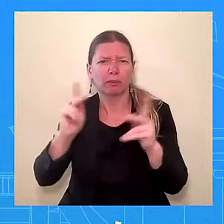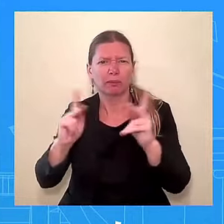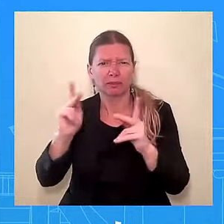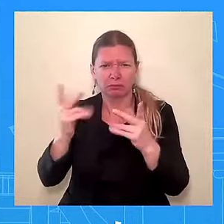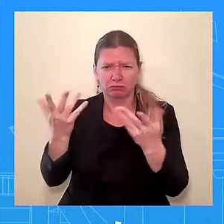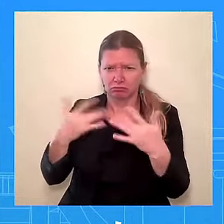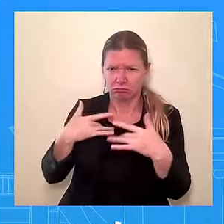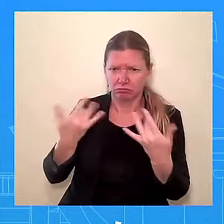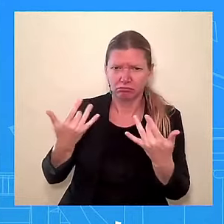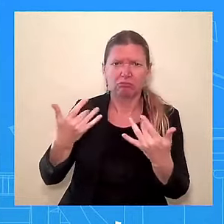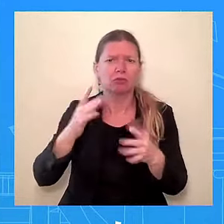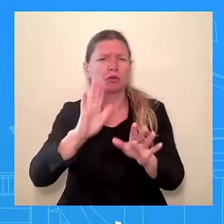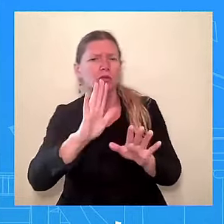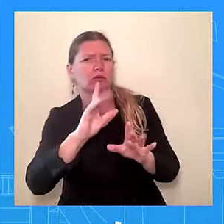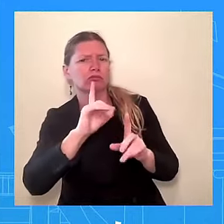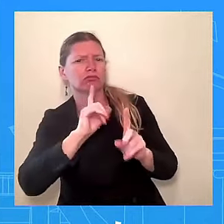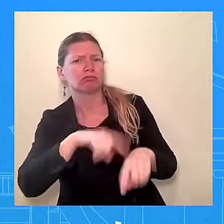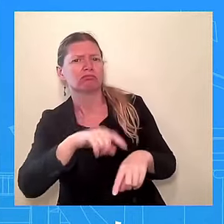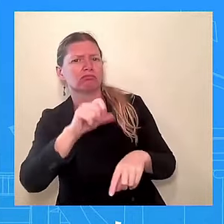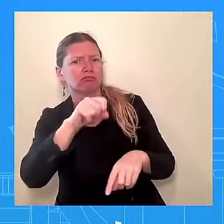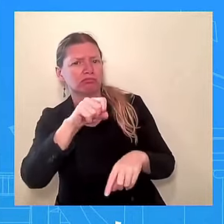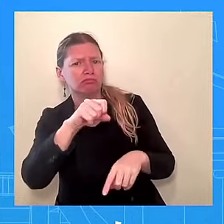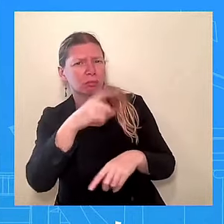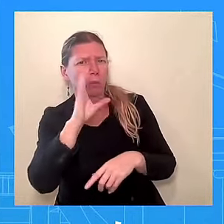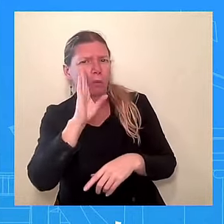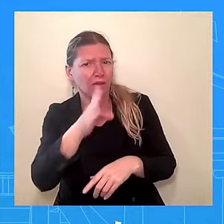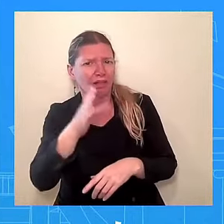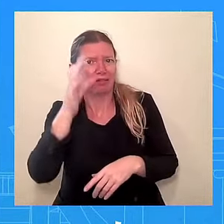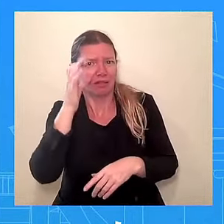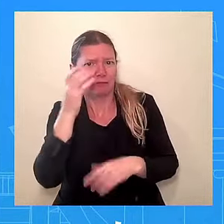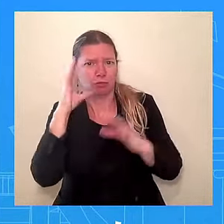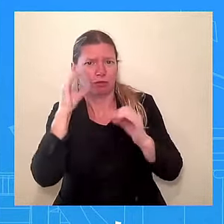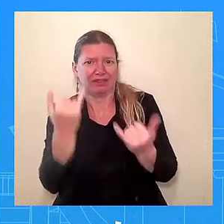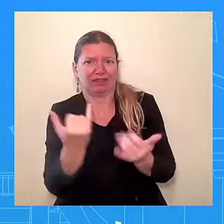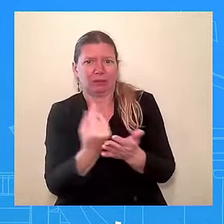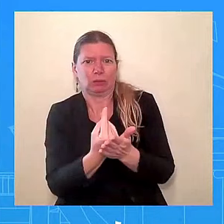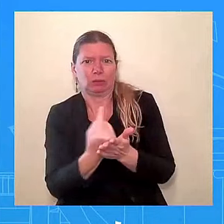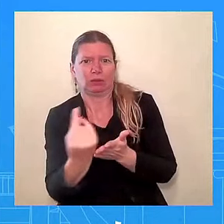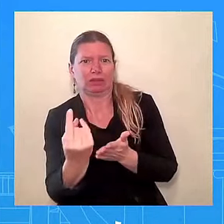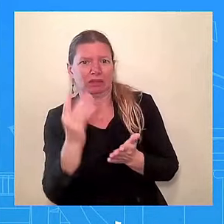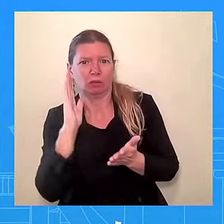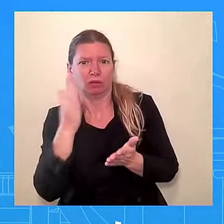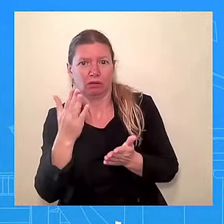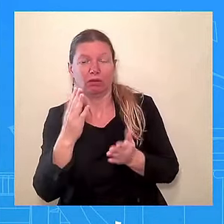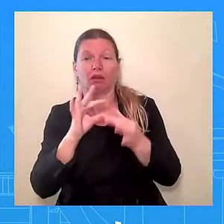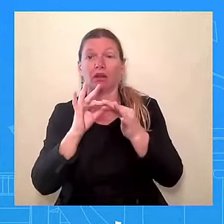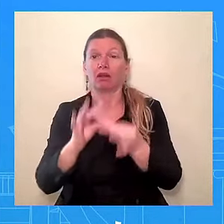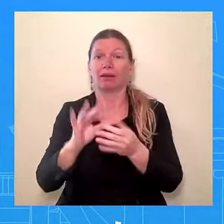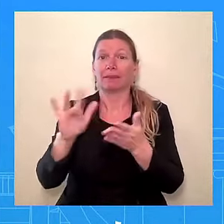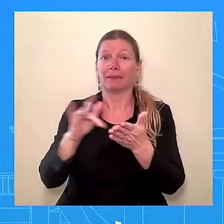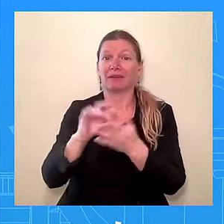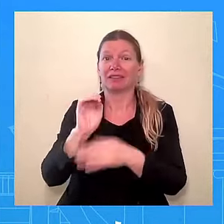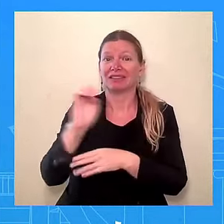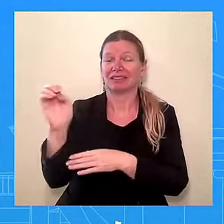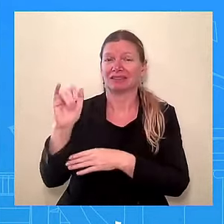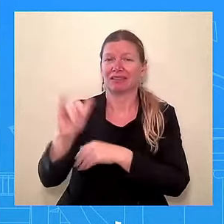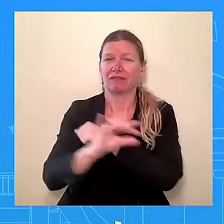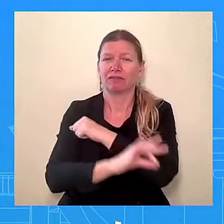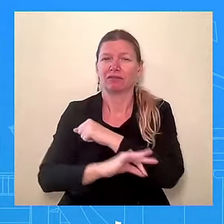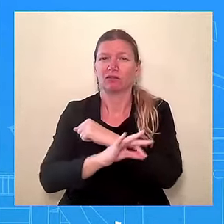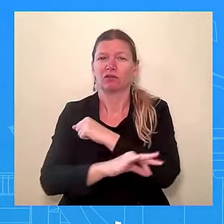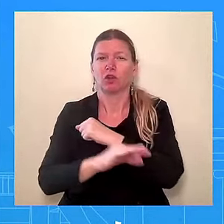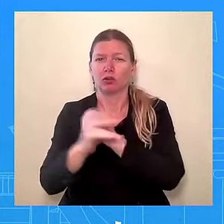think when it comes to the Middle East, when it comes to foreign policy more broadly, this is a president that has a record to stand on